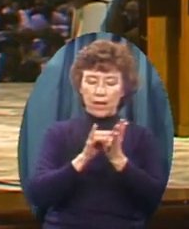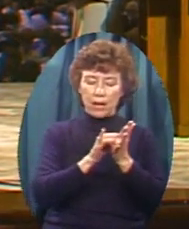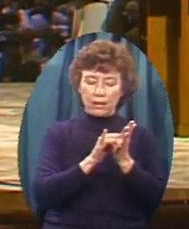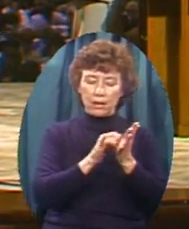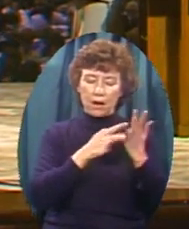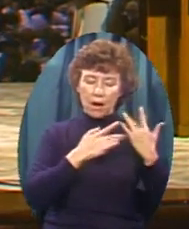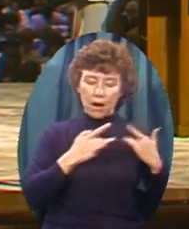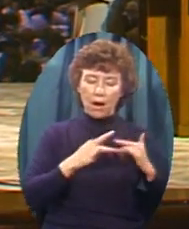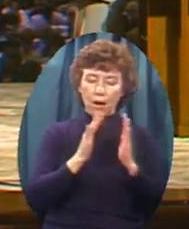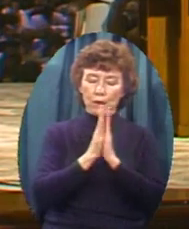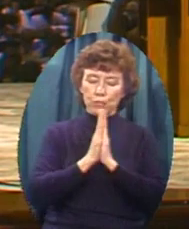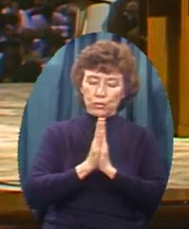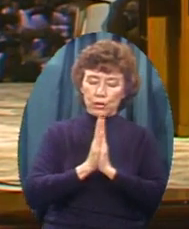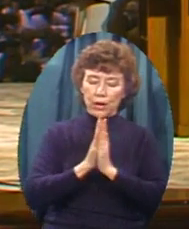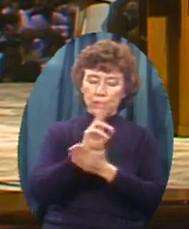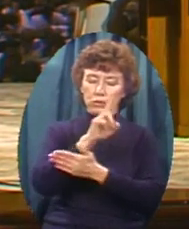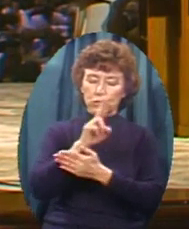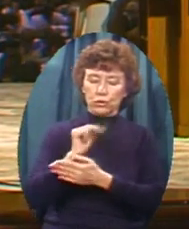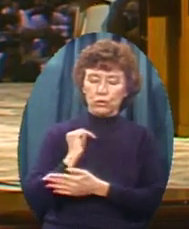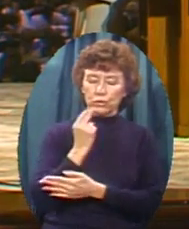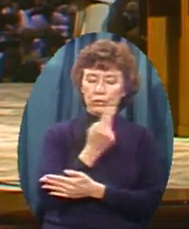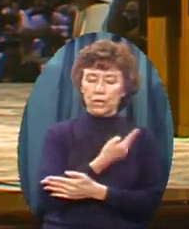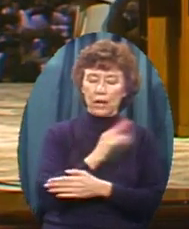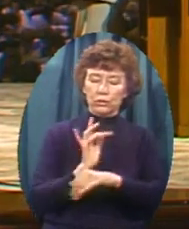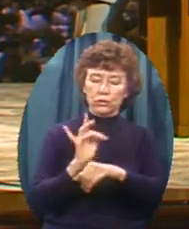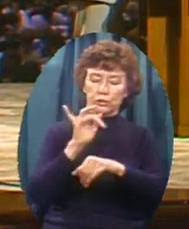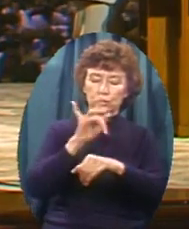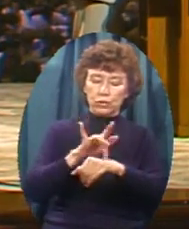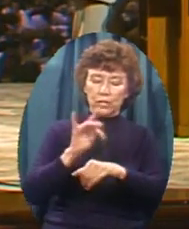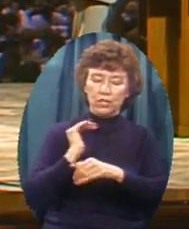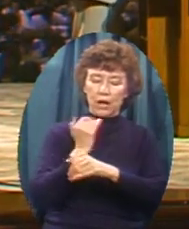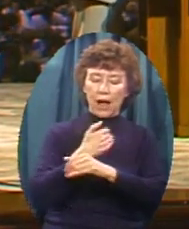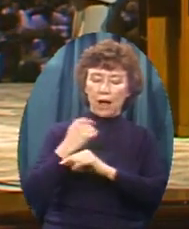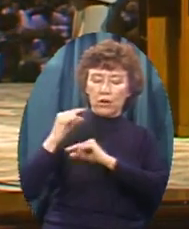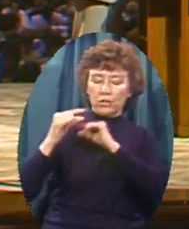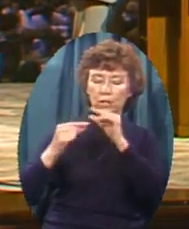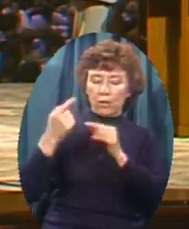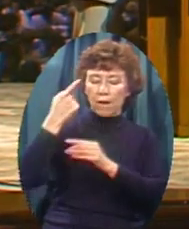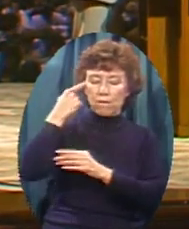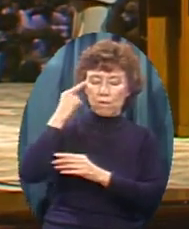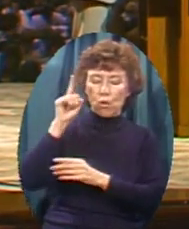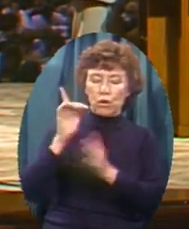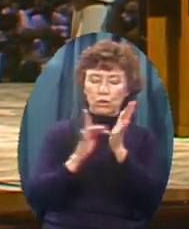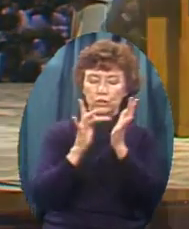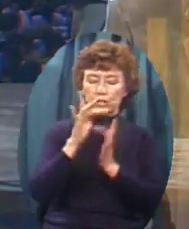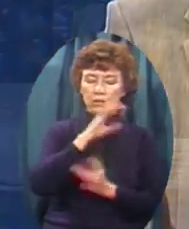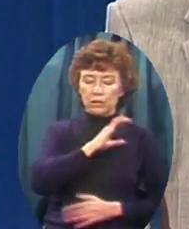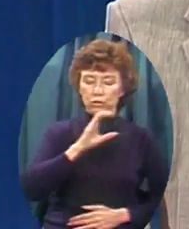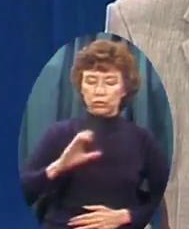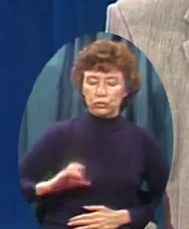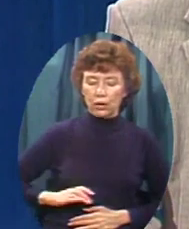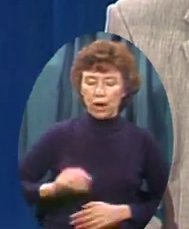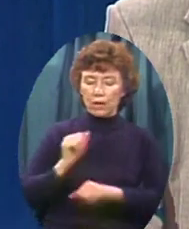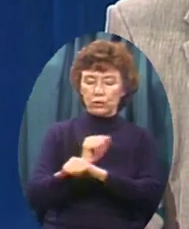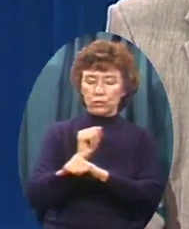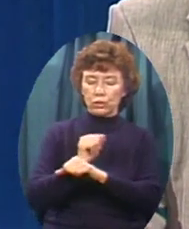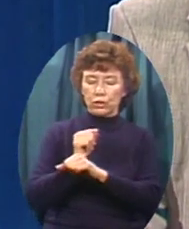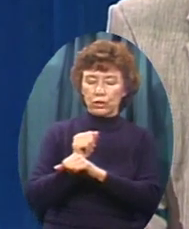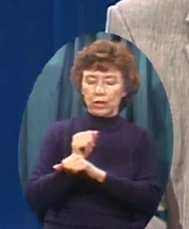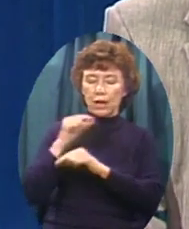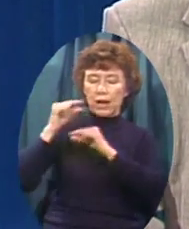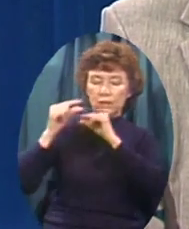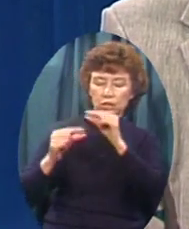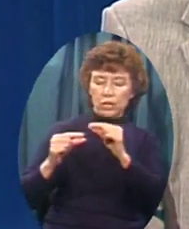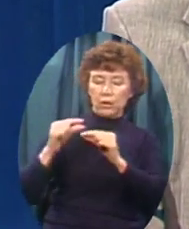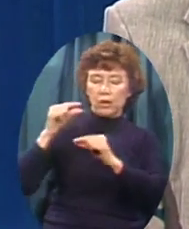Oh God use us To reach our generation For the cause of Jesus Christ And beyond the generation Of